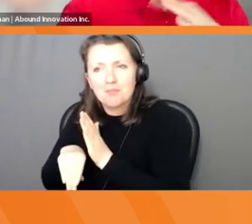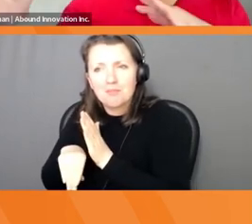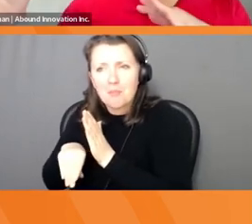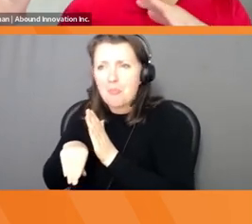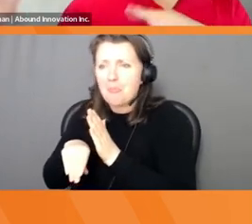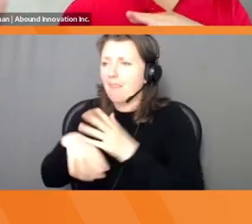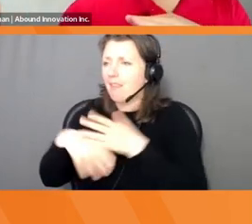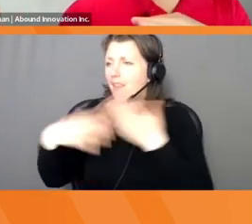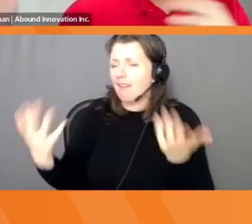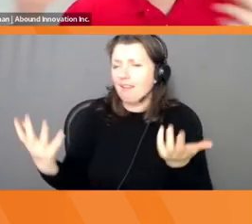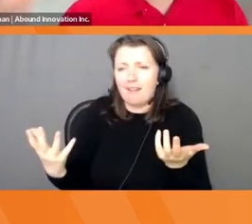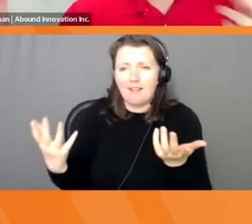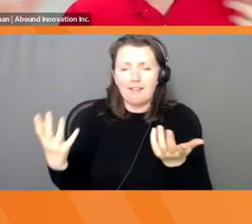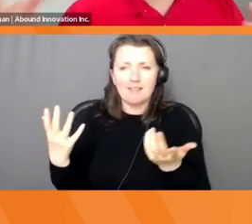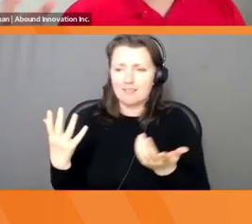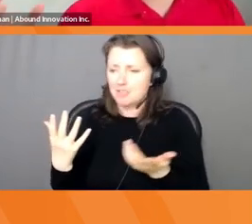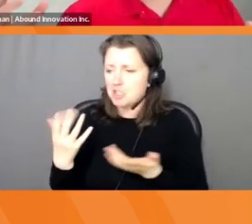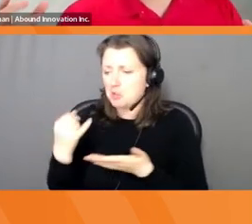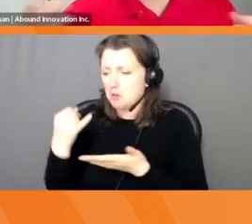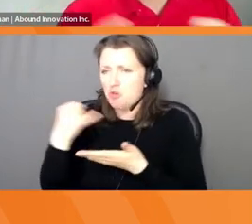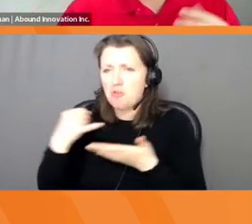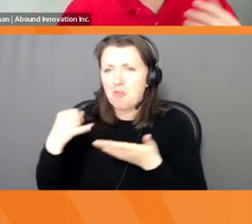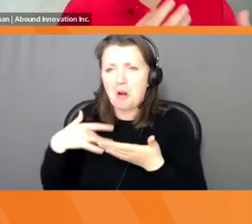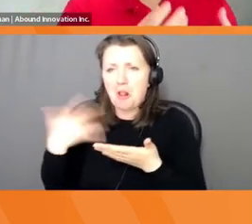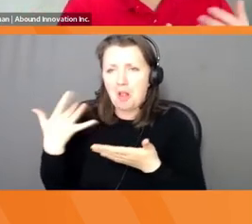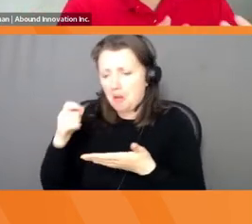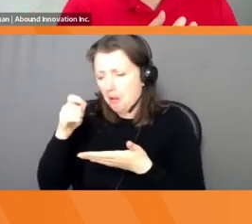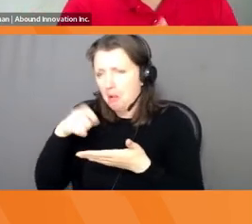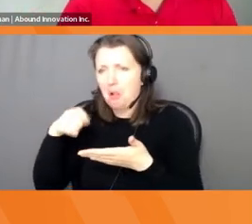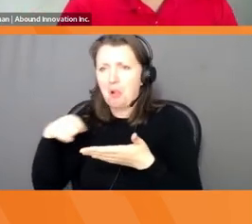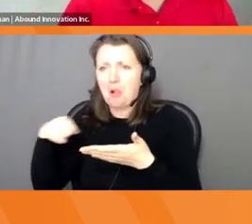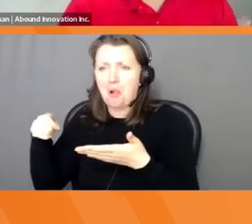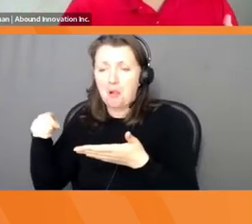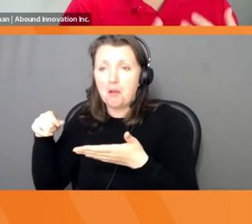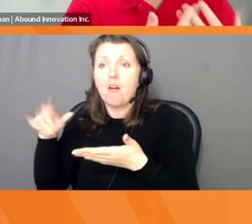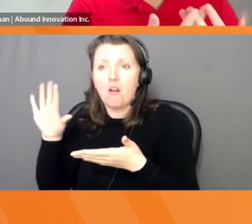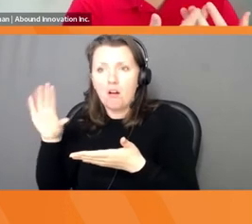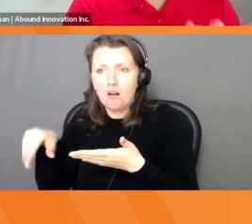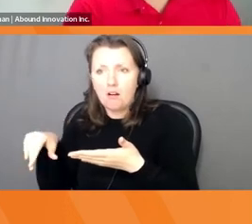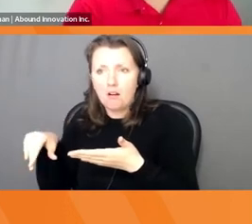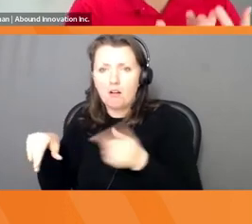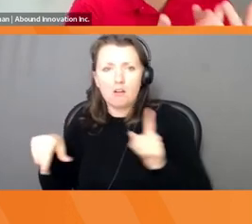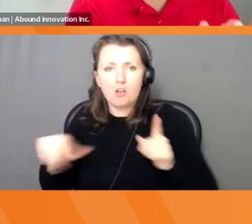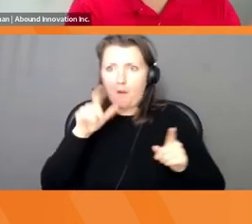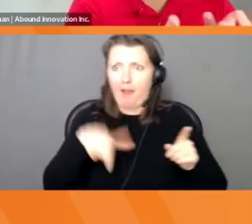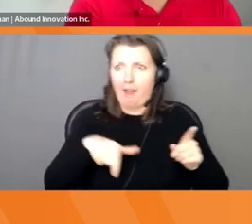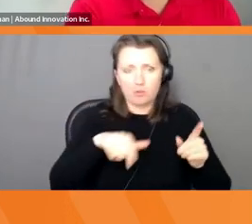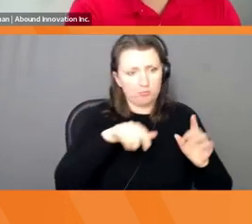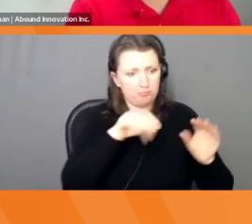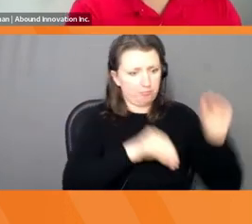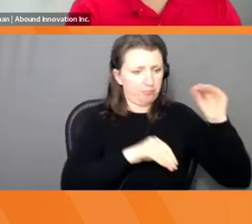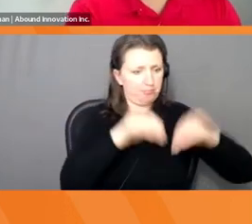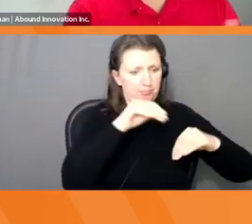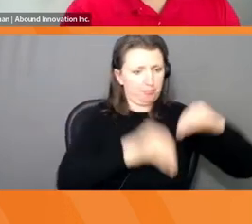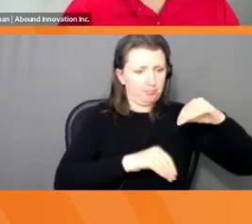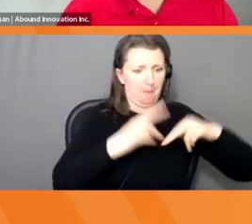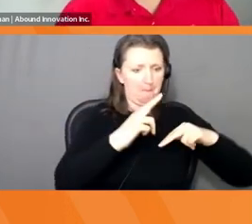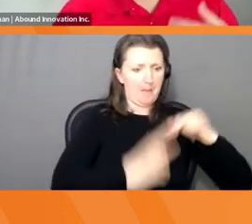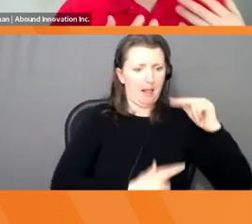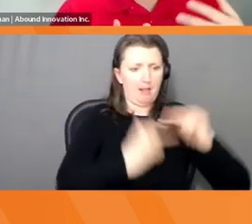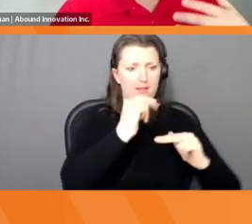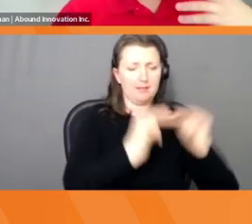sketch versus a full mobile application in terms of resolution, right? What is suitable for you to communicate the idea that you're trying to convey,